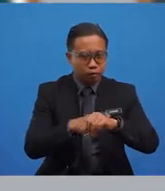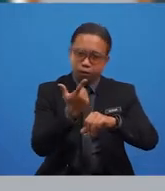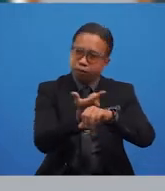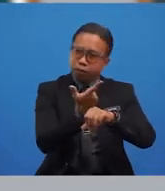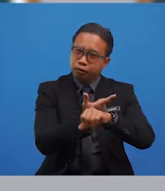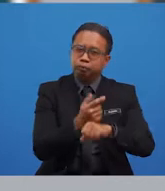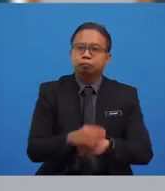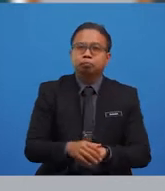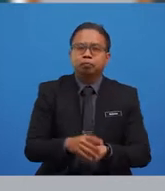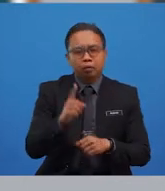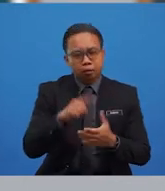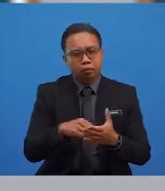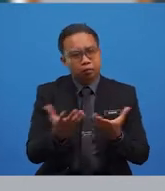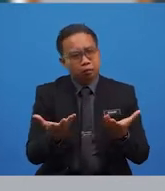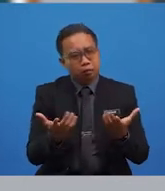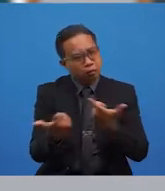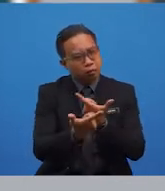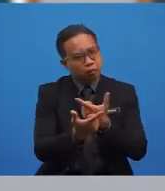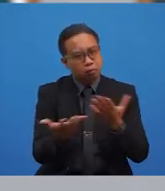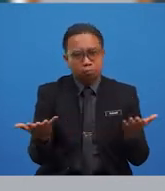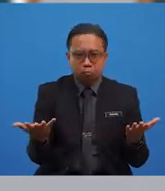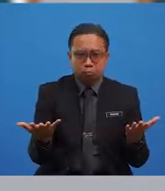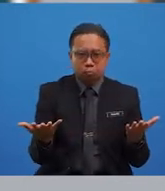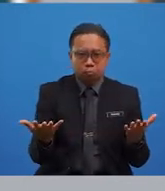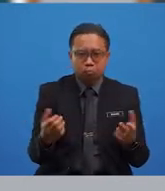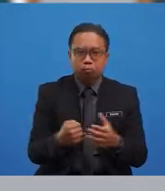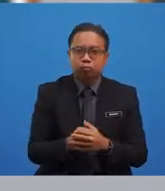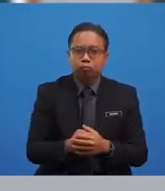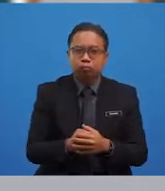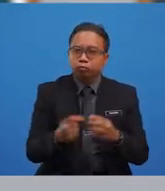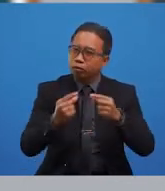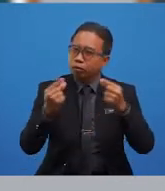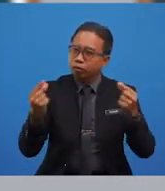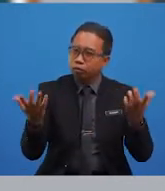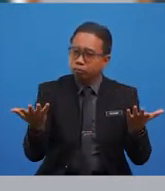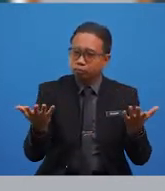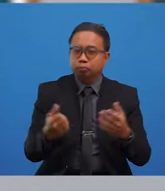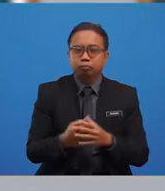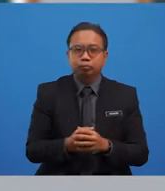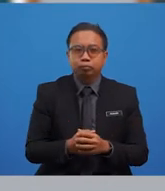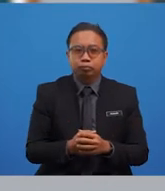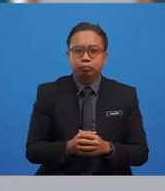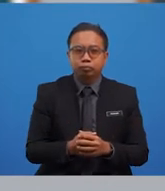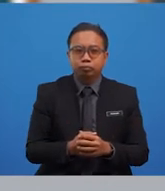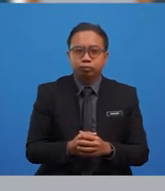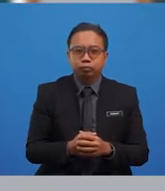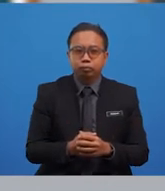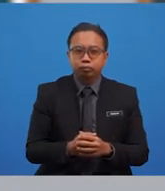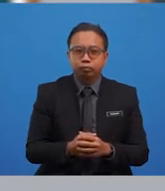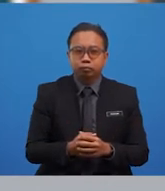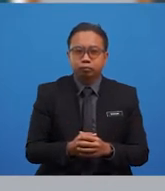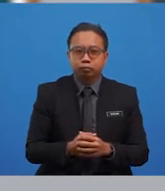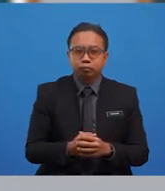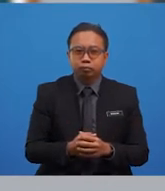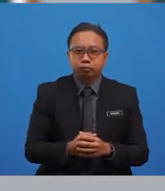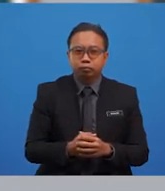I wonder what kind of challenge it will be today. Let's wait for Grand Vise, okay? Um, shall we call him one more